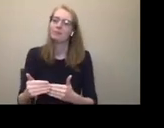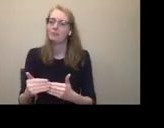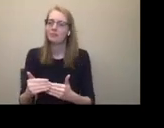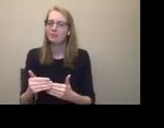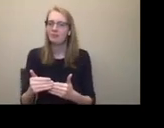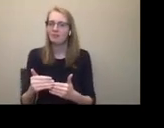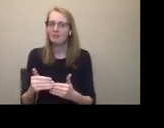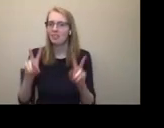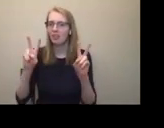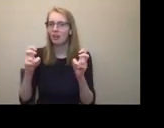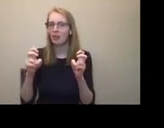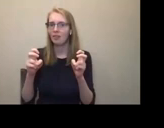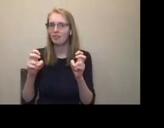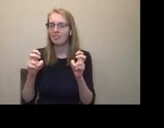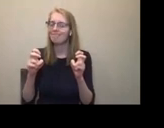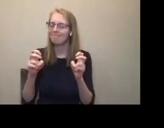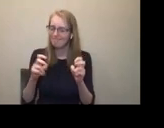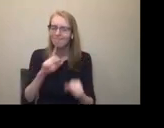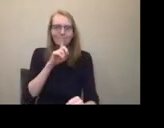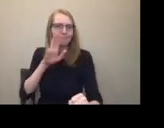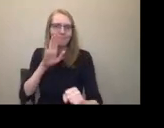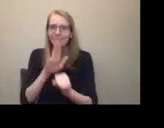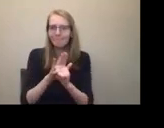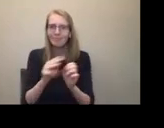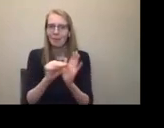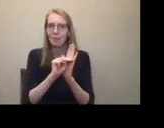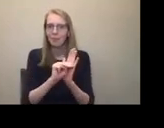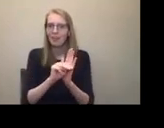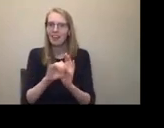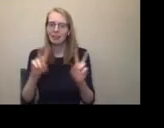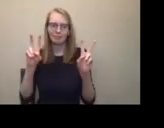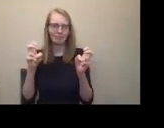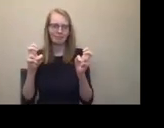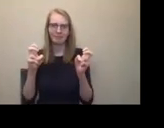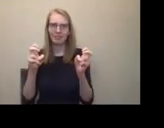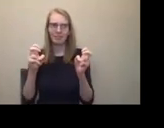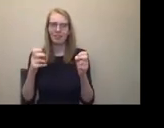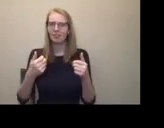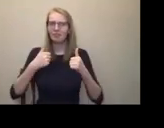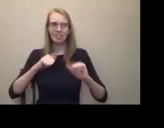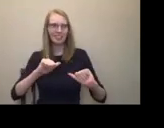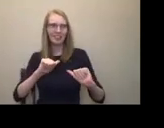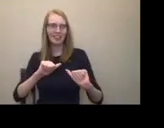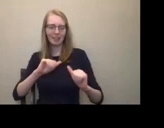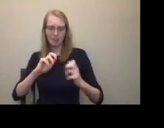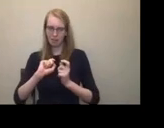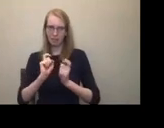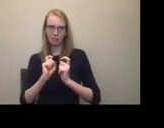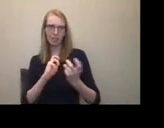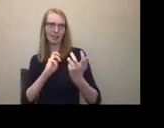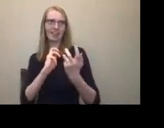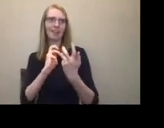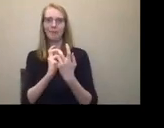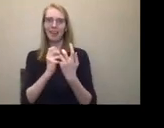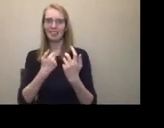have this thing called the affirmational model of disability. And the slogan for it is why try to fit in when you were born to stand out. So put your unique